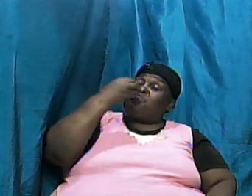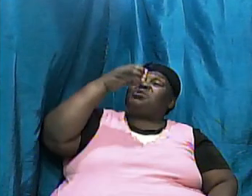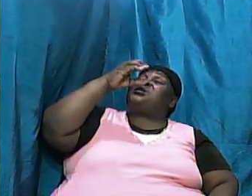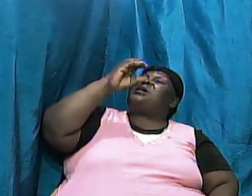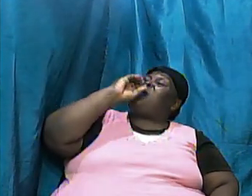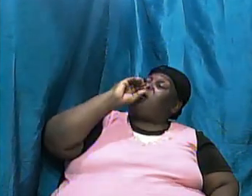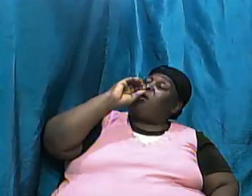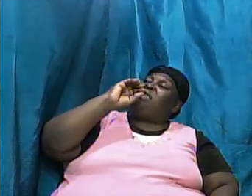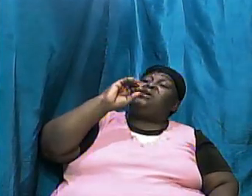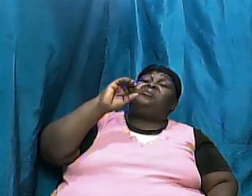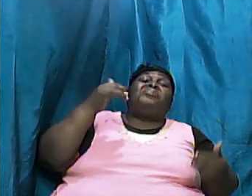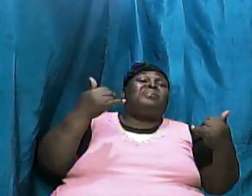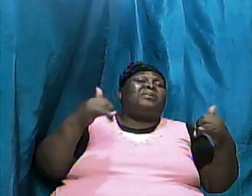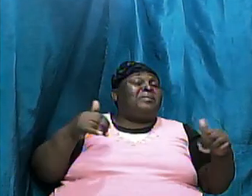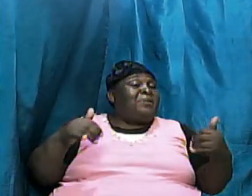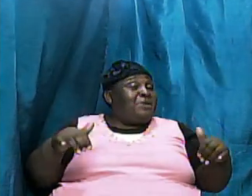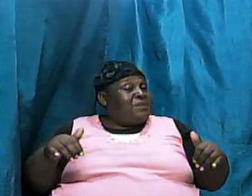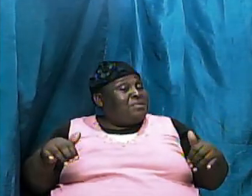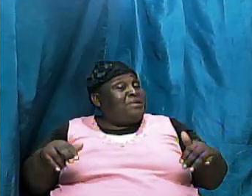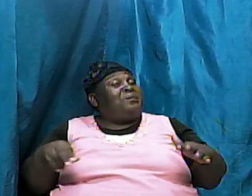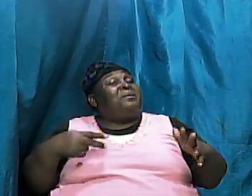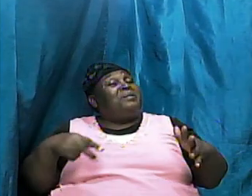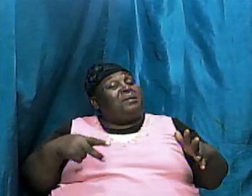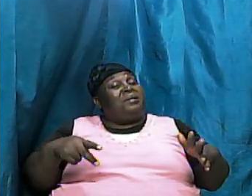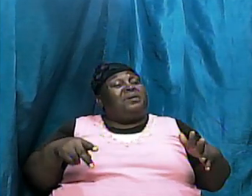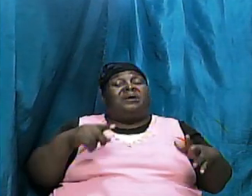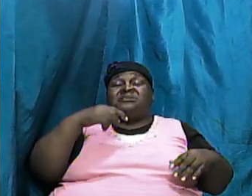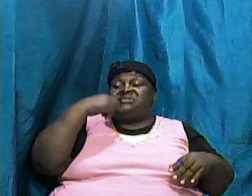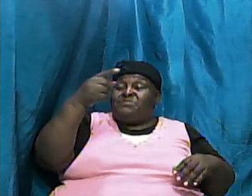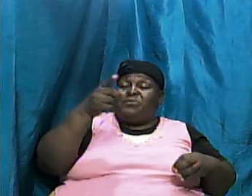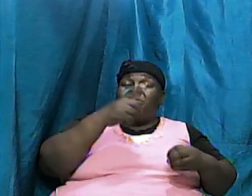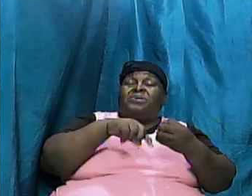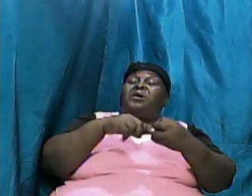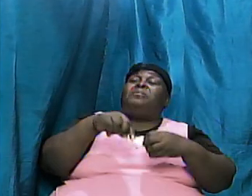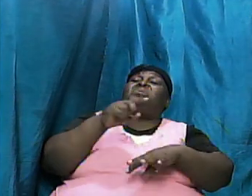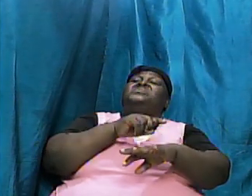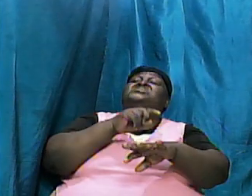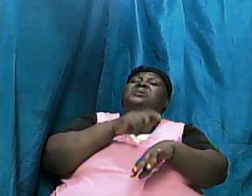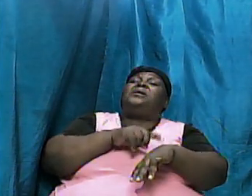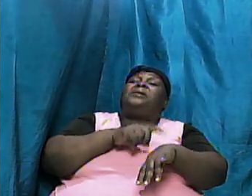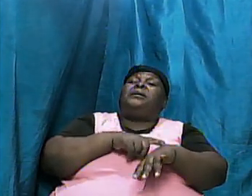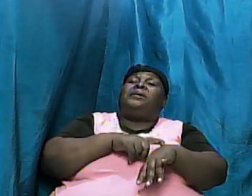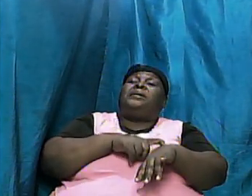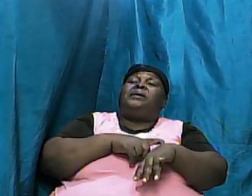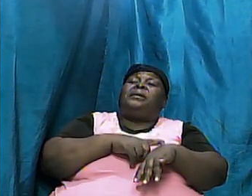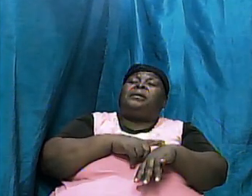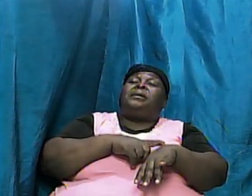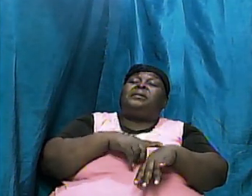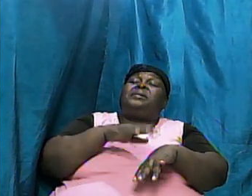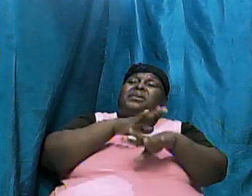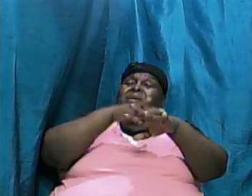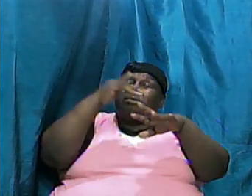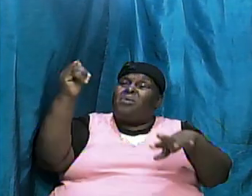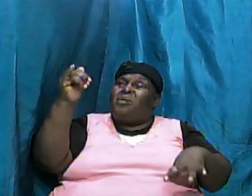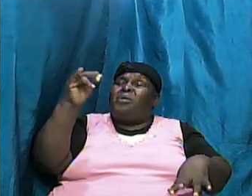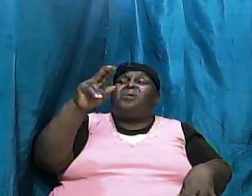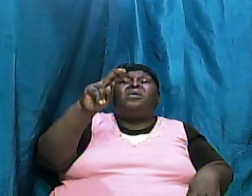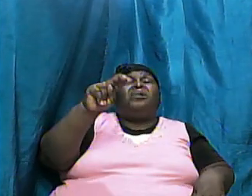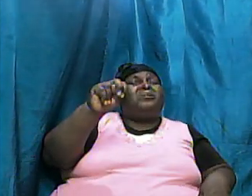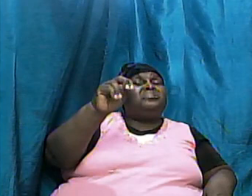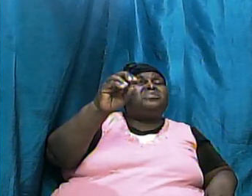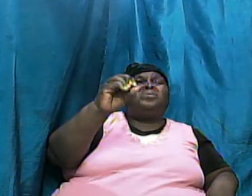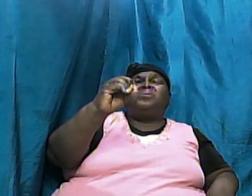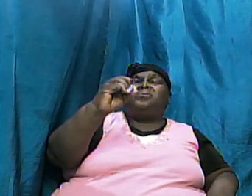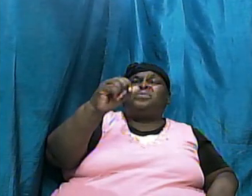gallivanted they carried on he spoke about the times that they were in he called Noah by